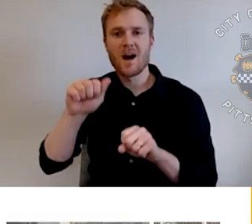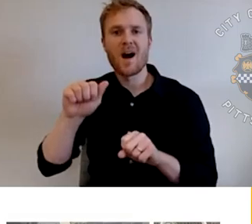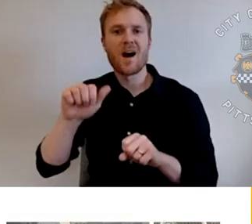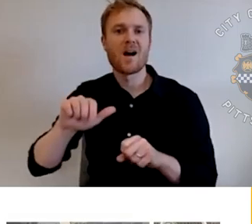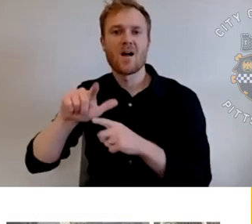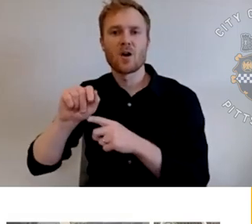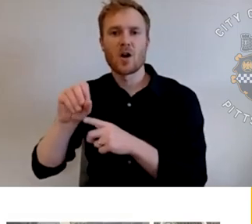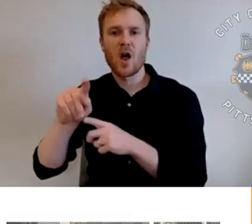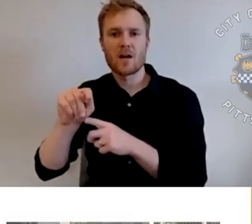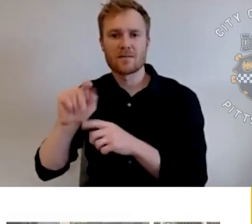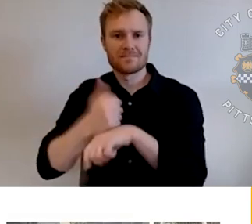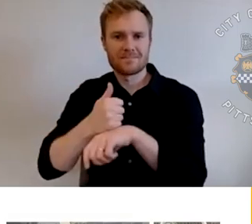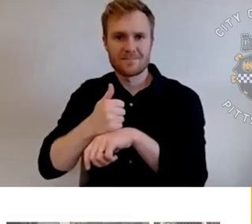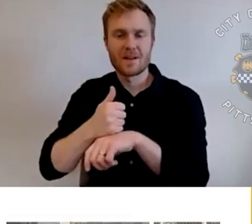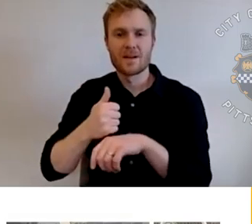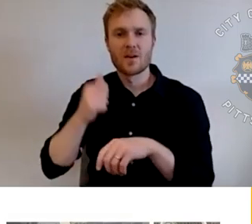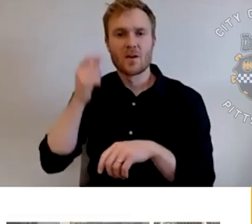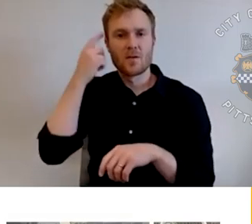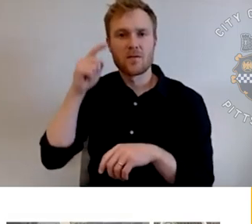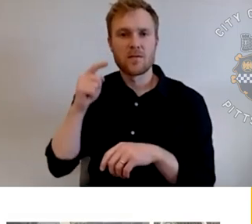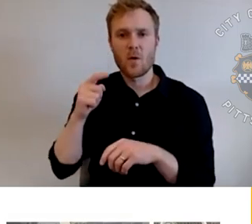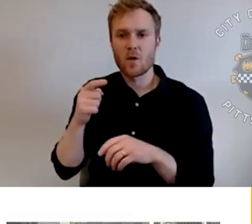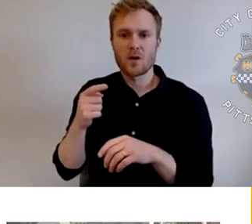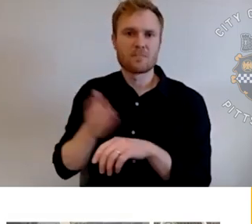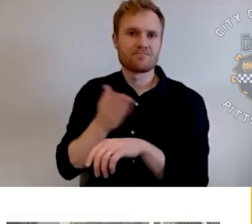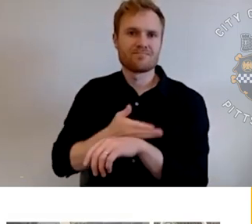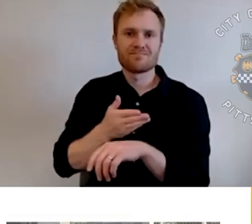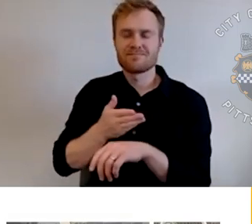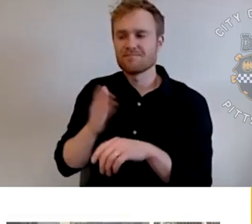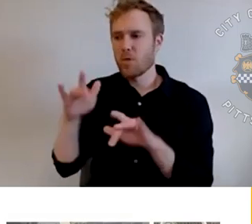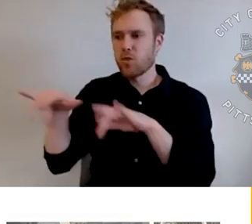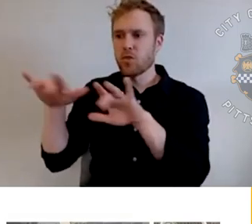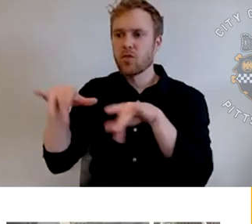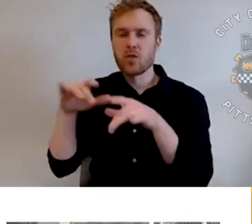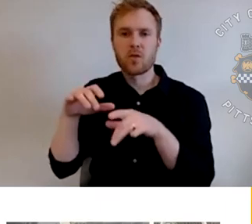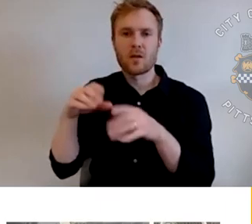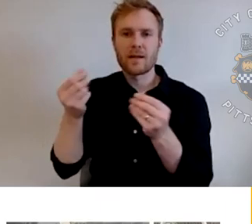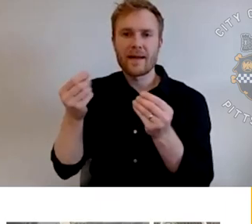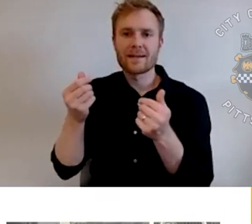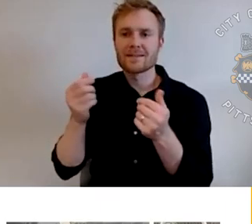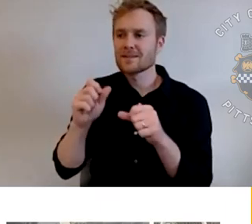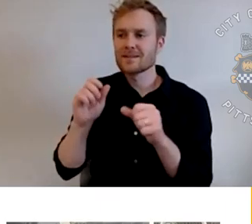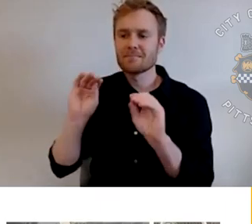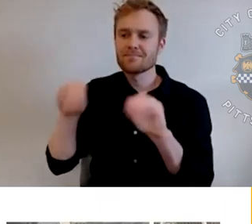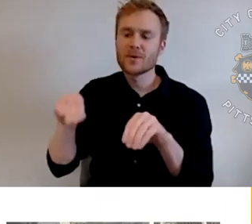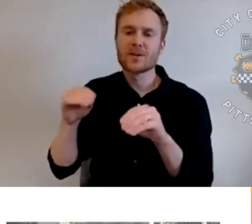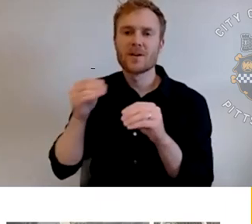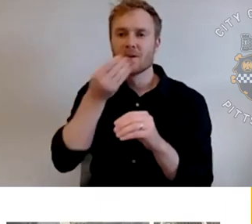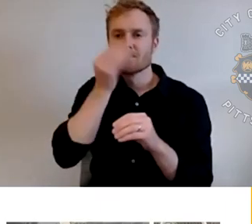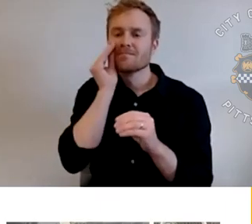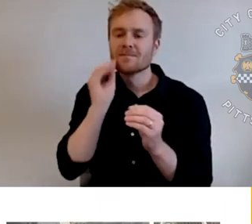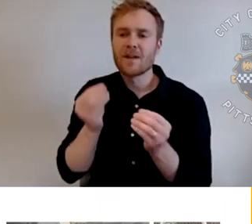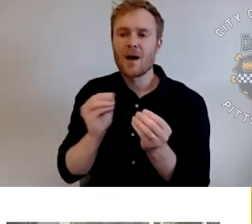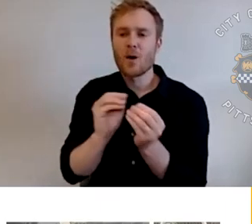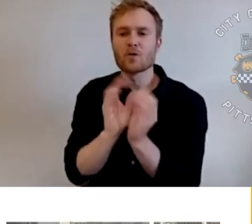vacant, uh, land in their neighborhood, allows them to grow food, flowers, or rain gardens. And that